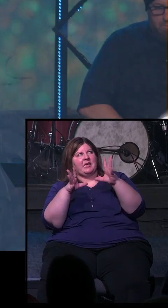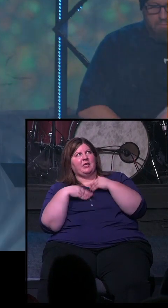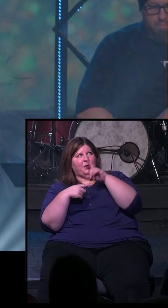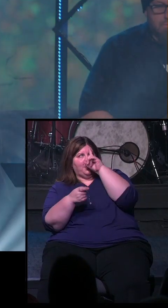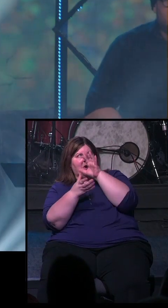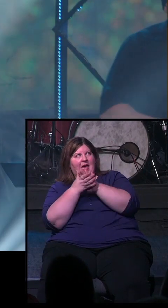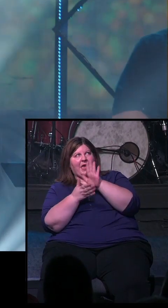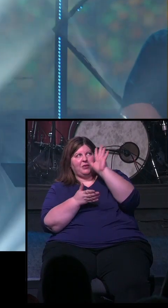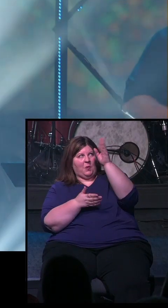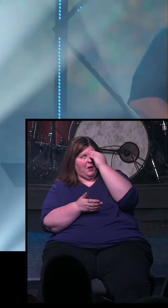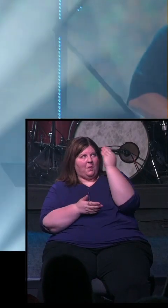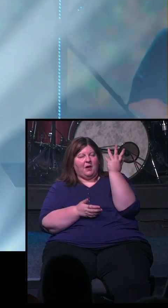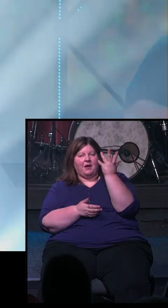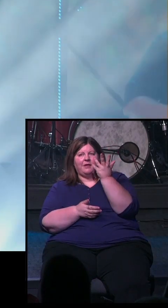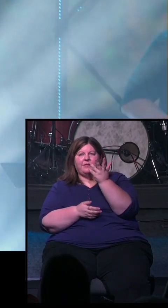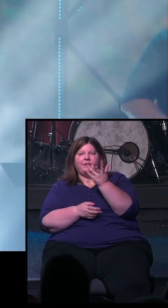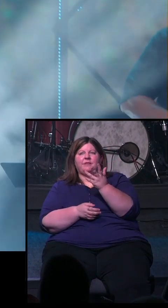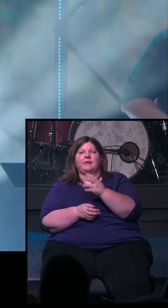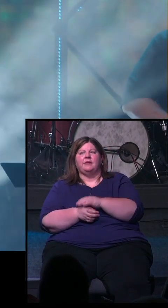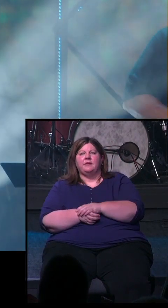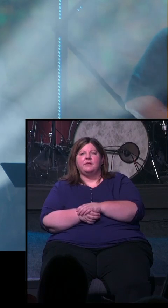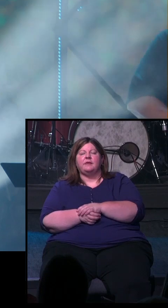take you at your word.